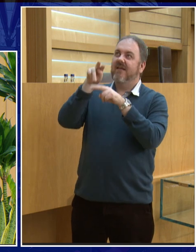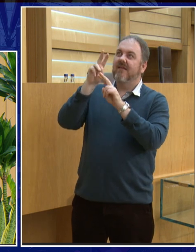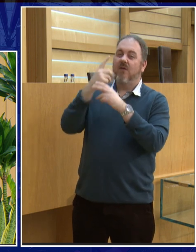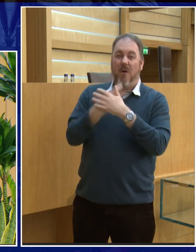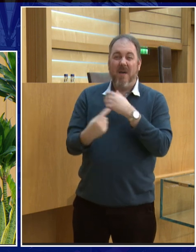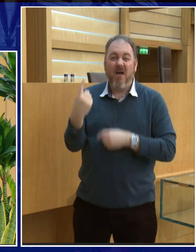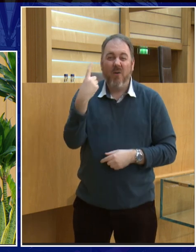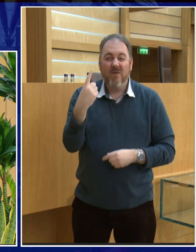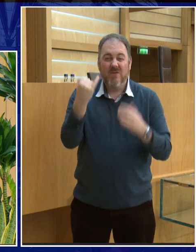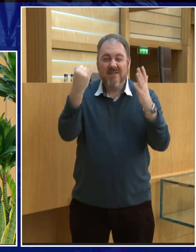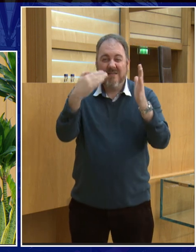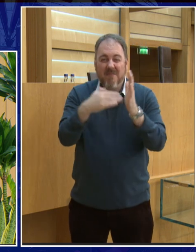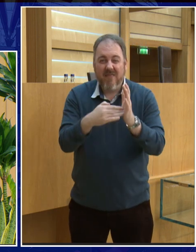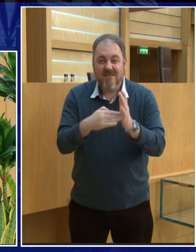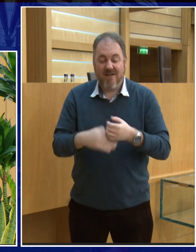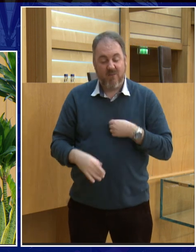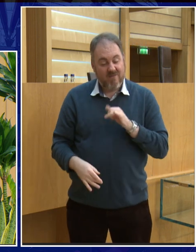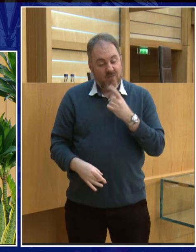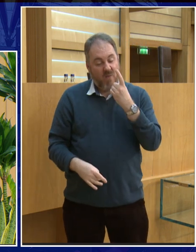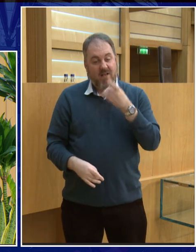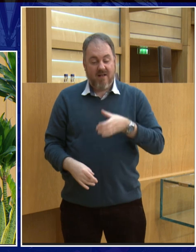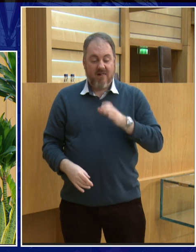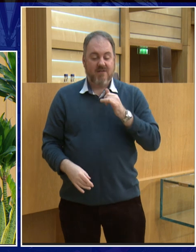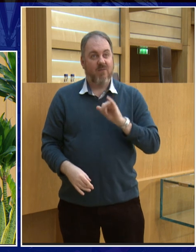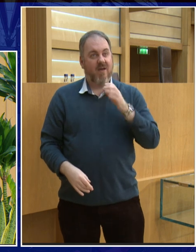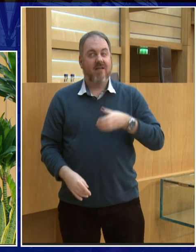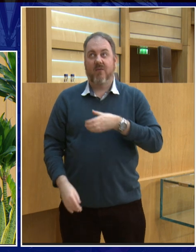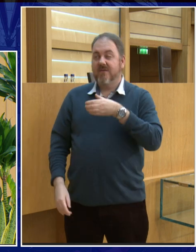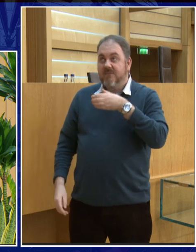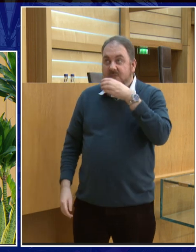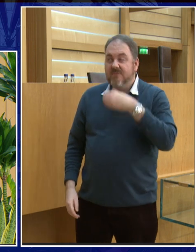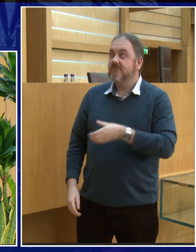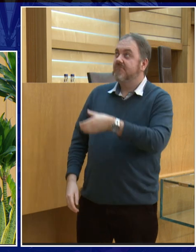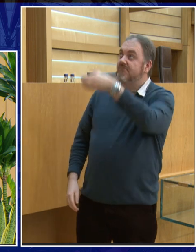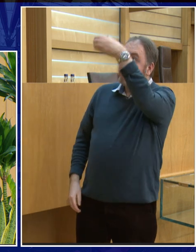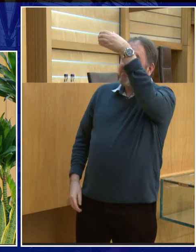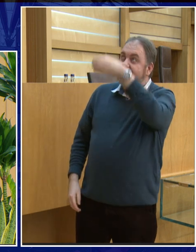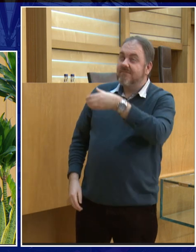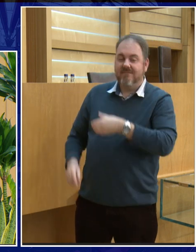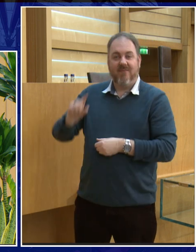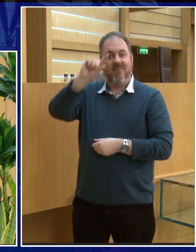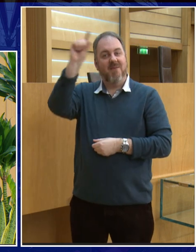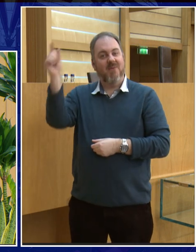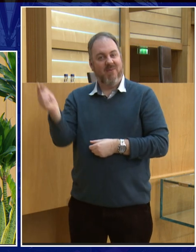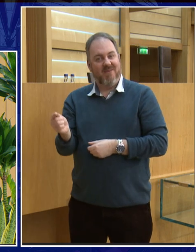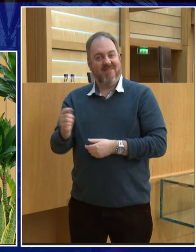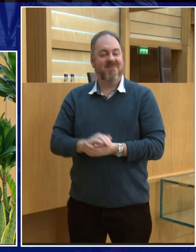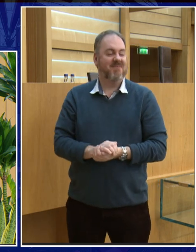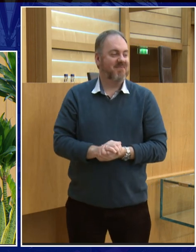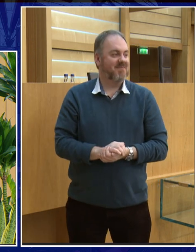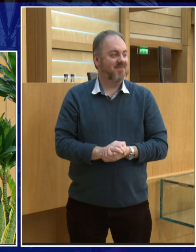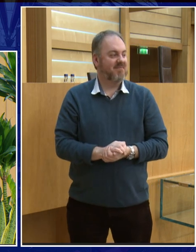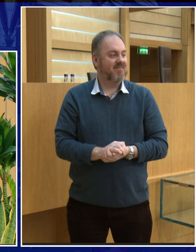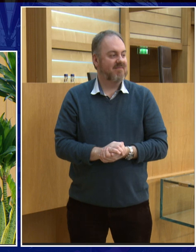and I used to sit there with the moon and we'd sort of close together and we'd drink together so that's one of the things I did with the moon but Lai Po wrote this poem probably sort of